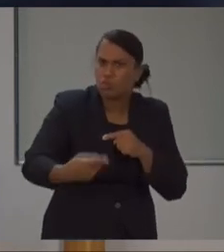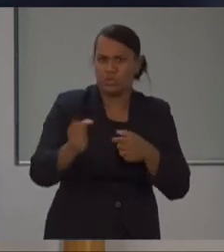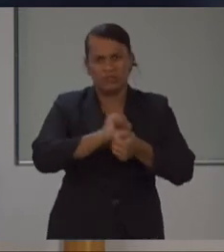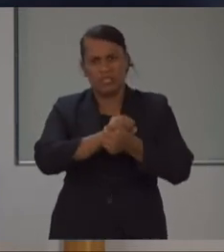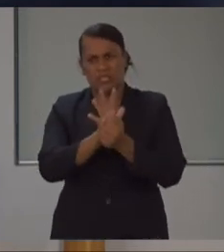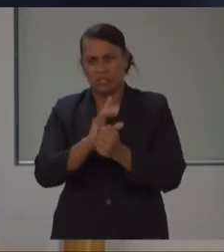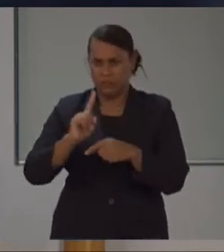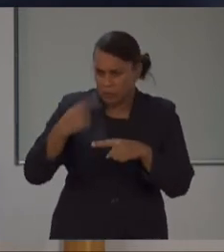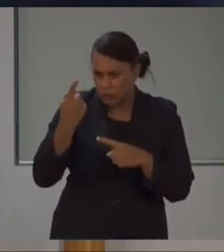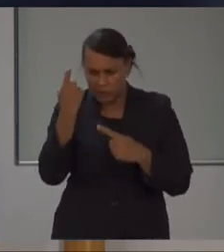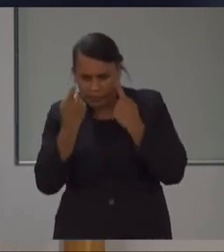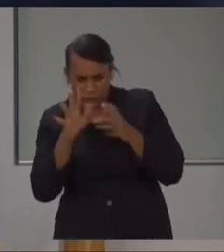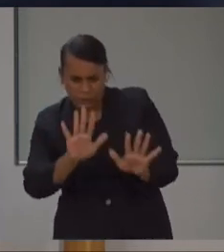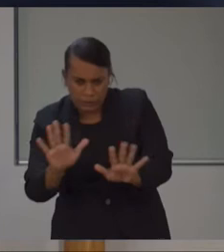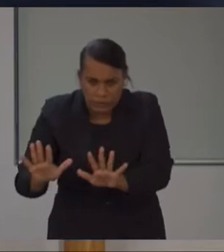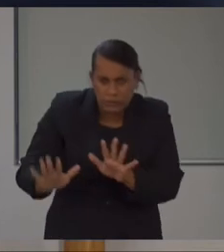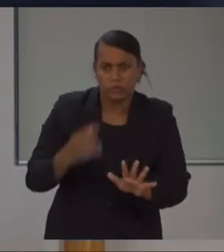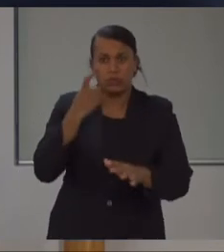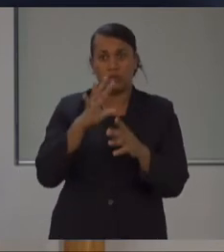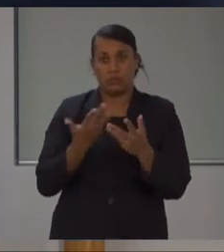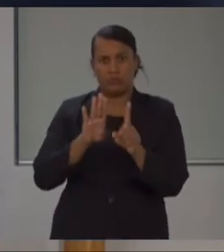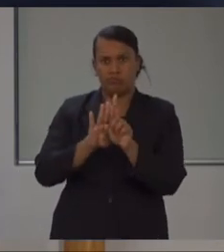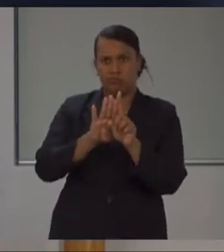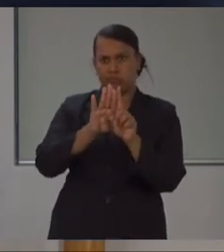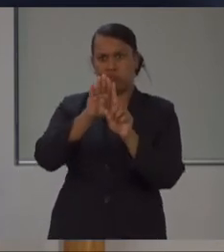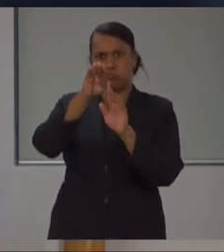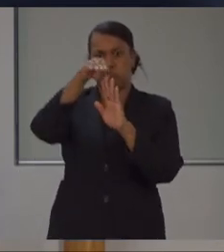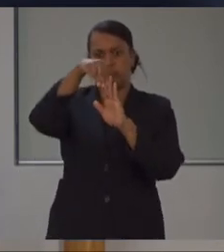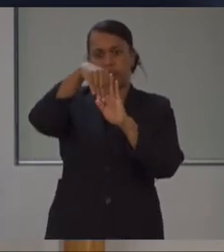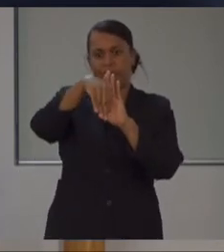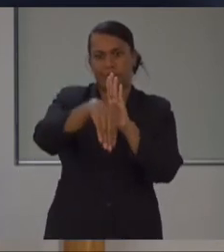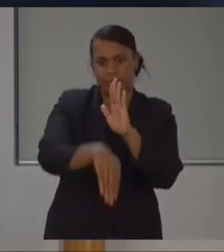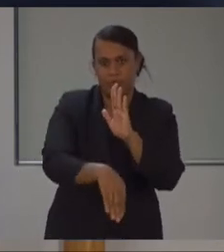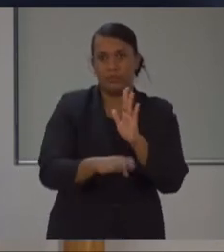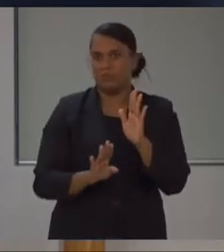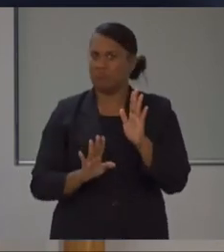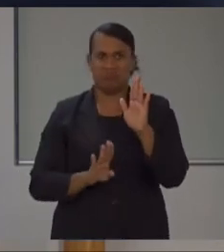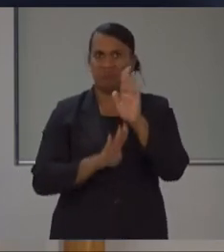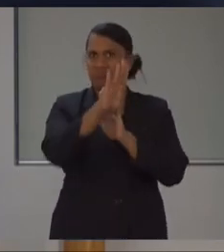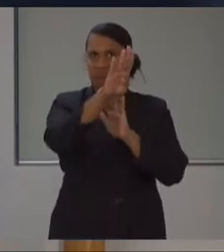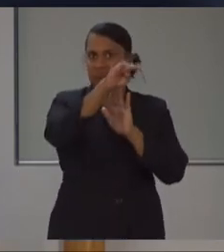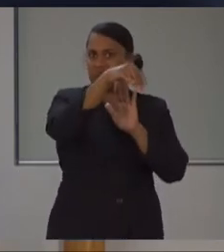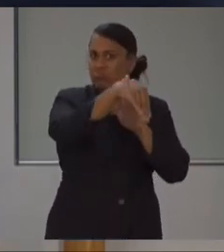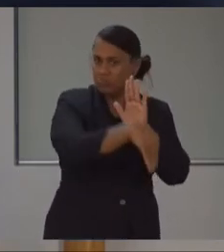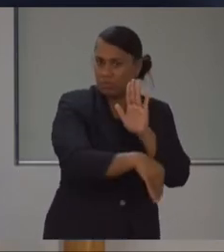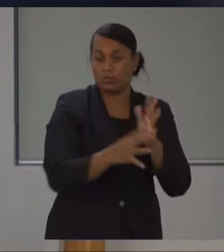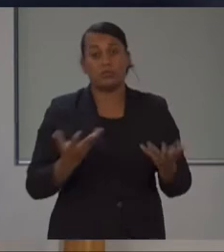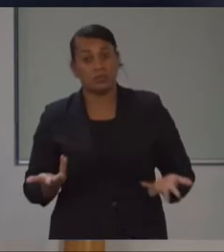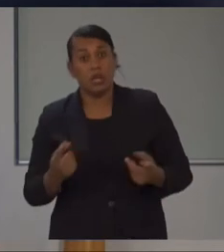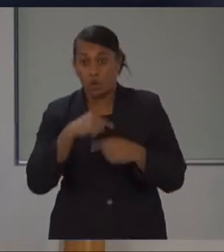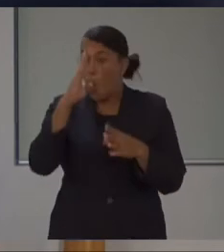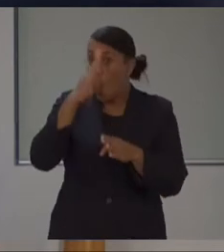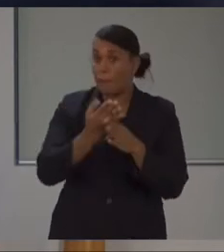that they've had. But to see that they flatten the curve gives us a lot of hope, especially because we have a lot of